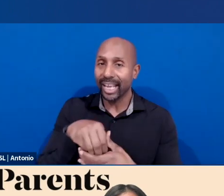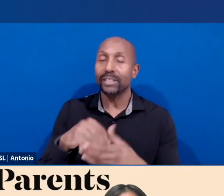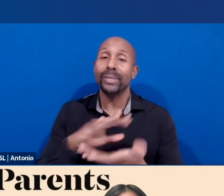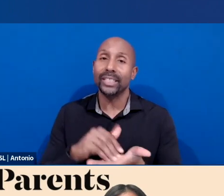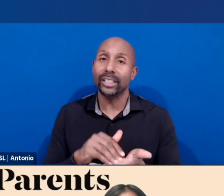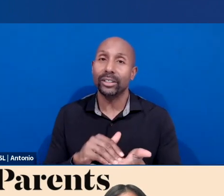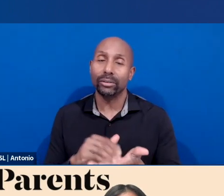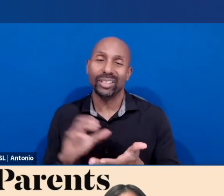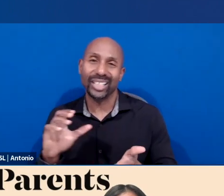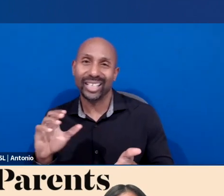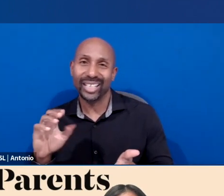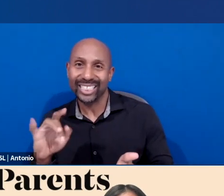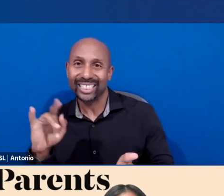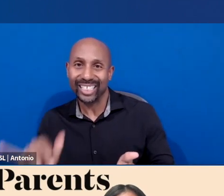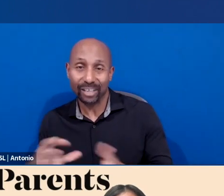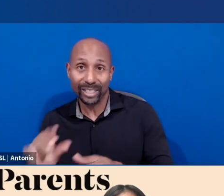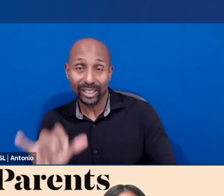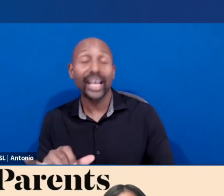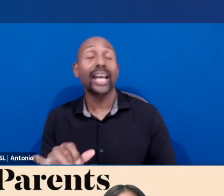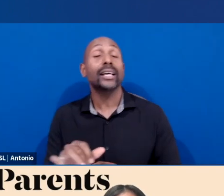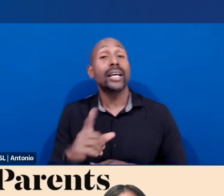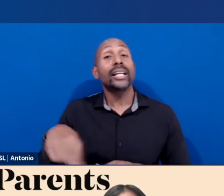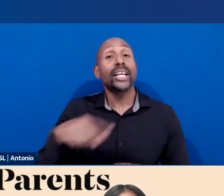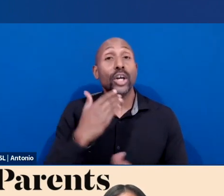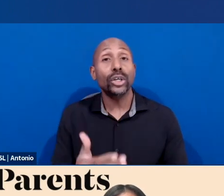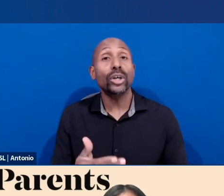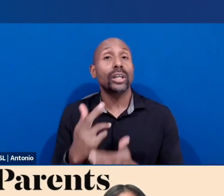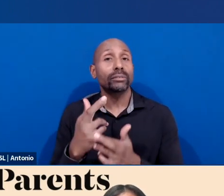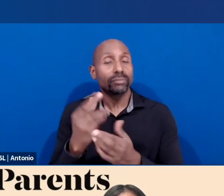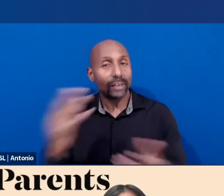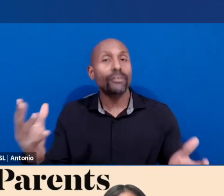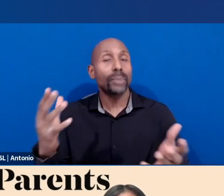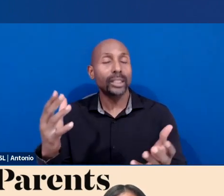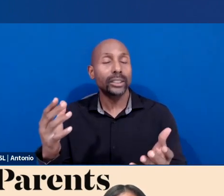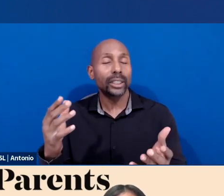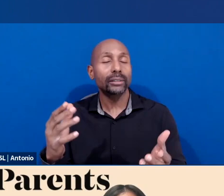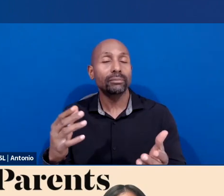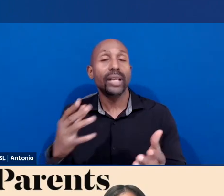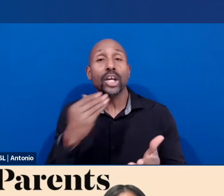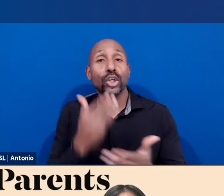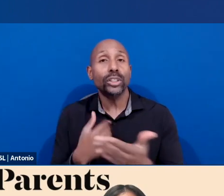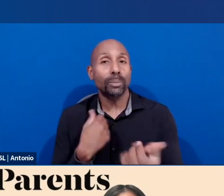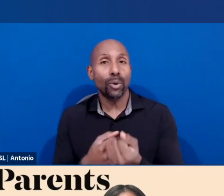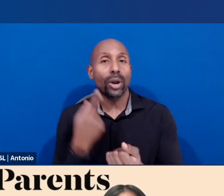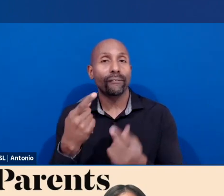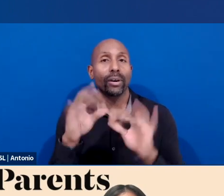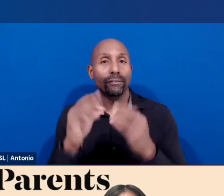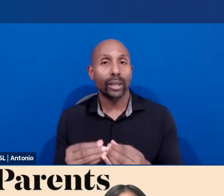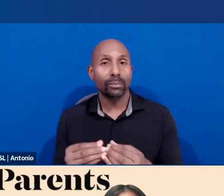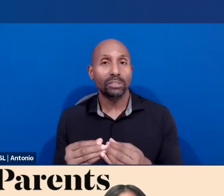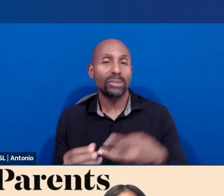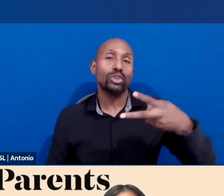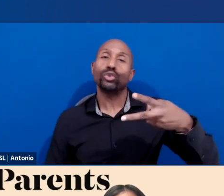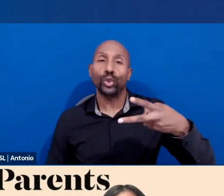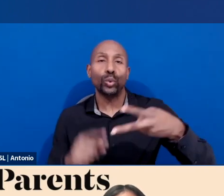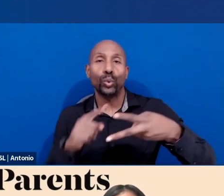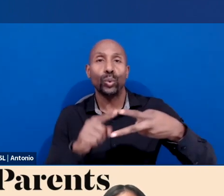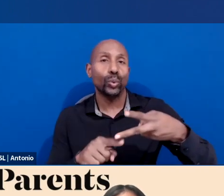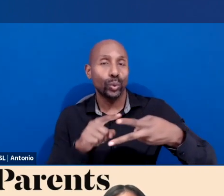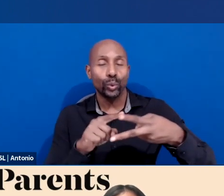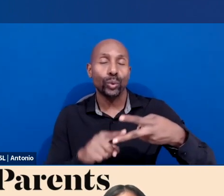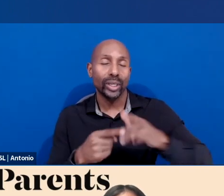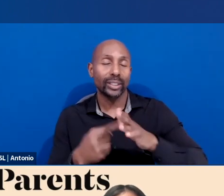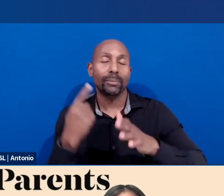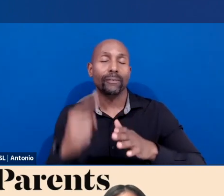also a good source of information and support for families. These are just two examples of